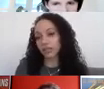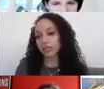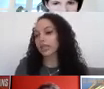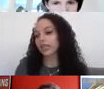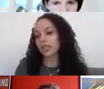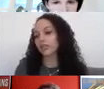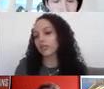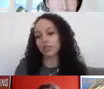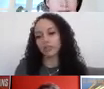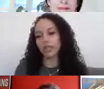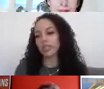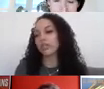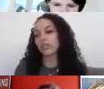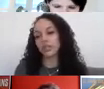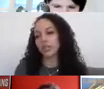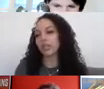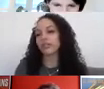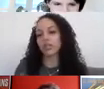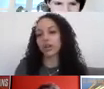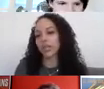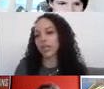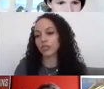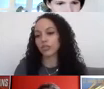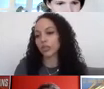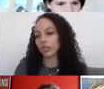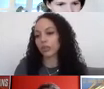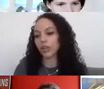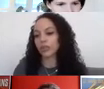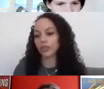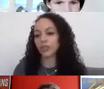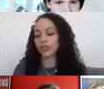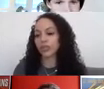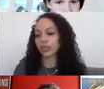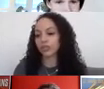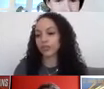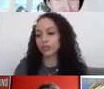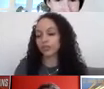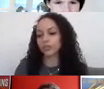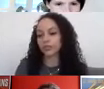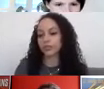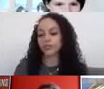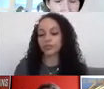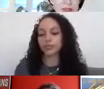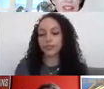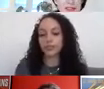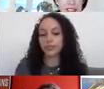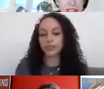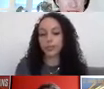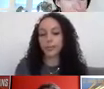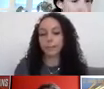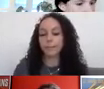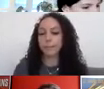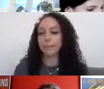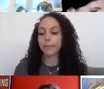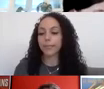work. It's completely random. So it doesn't look at things like the time and age or newly qualified students. Great. Thank you.